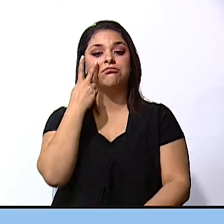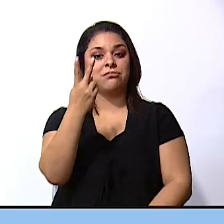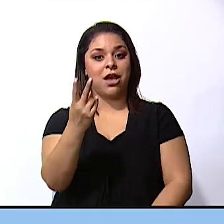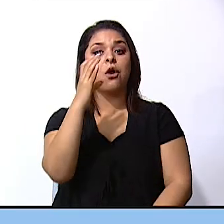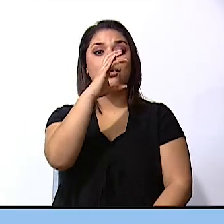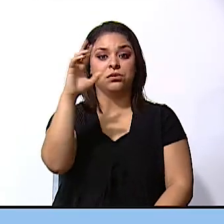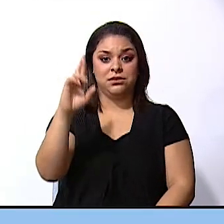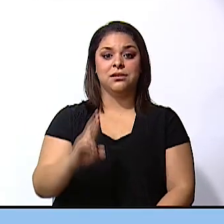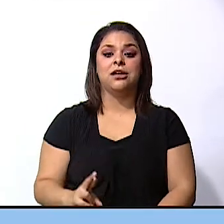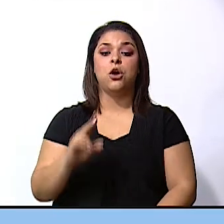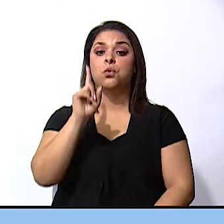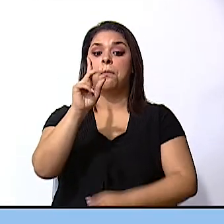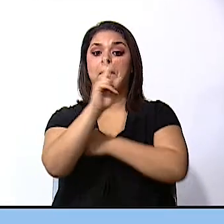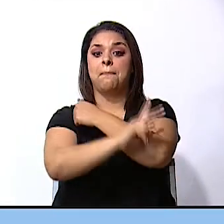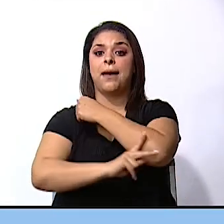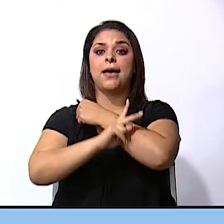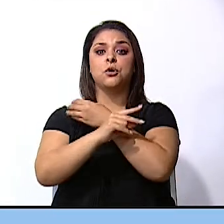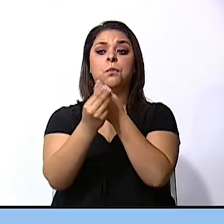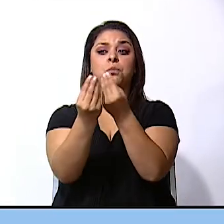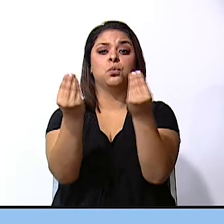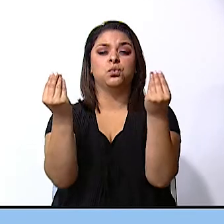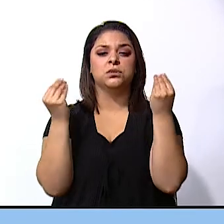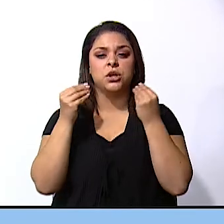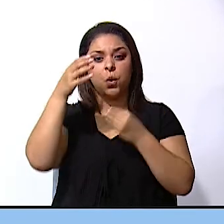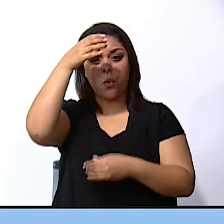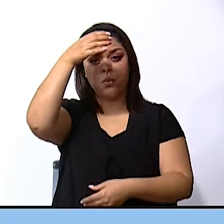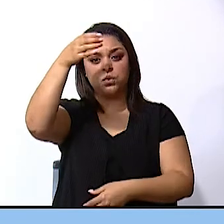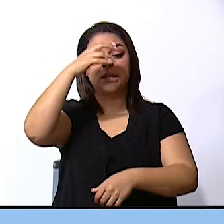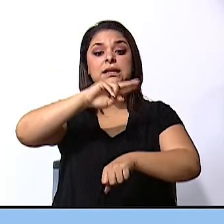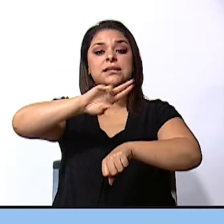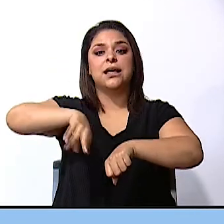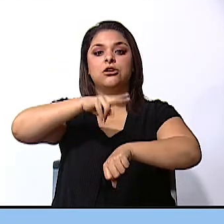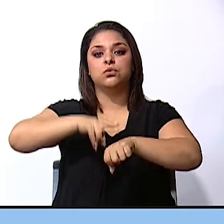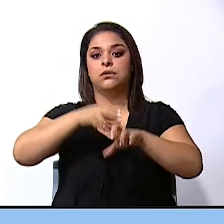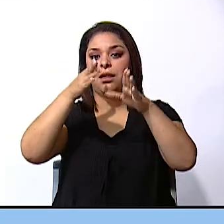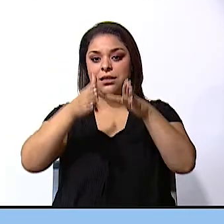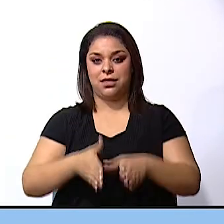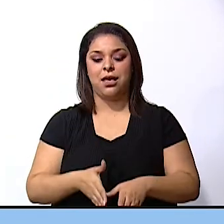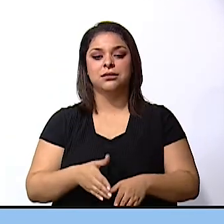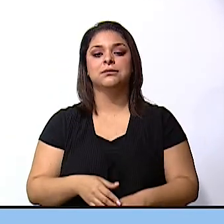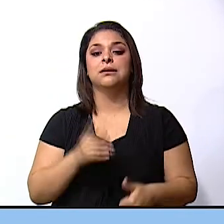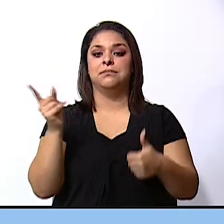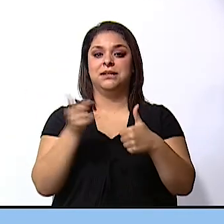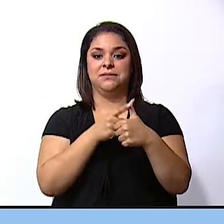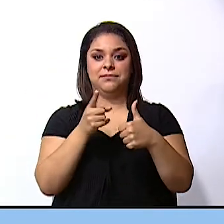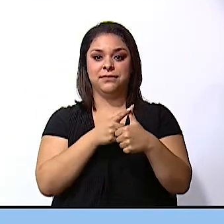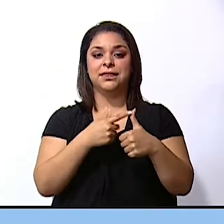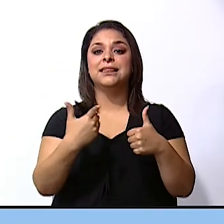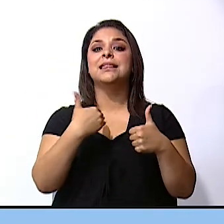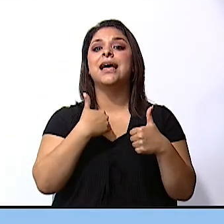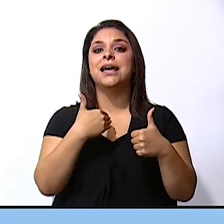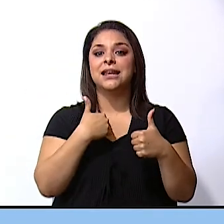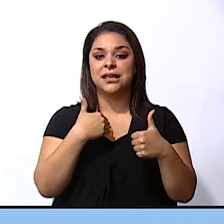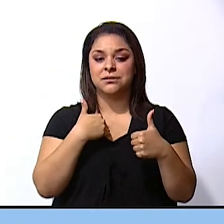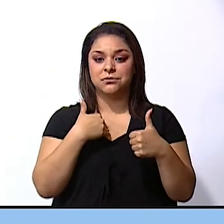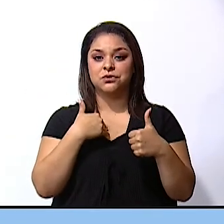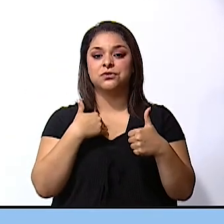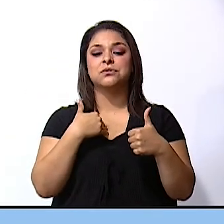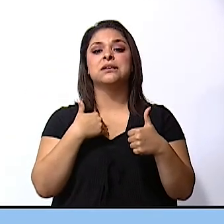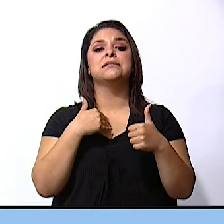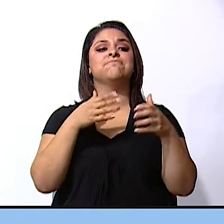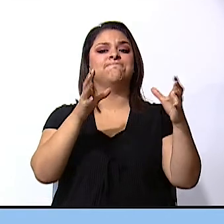with many cultures and nationalities. First, we have eight native